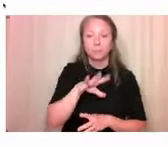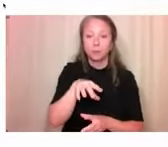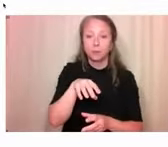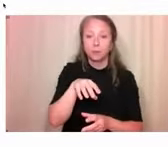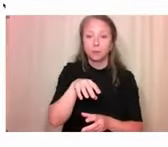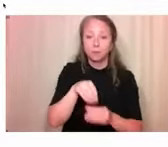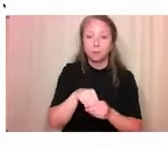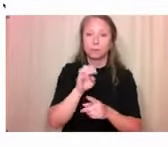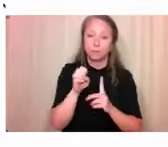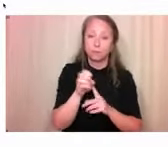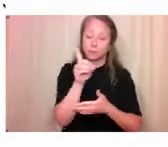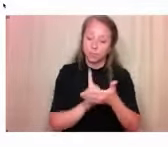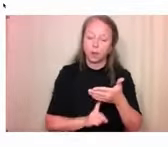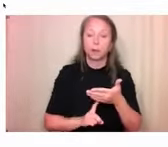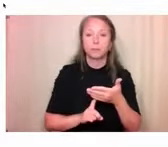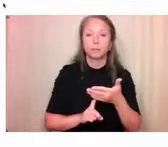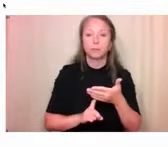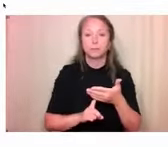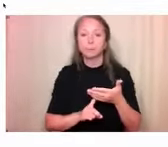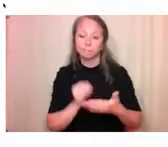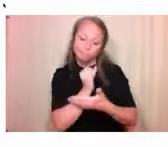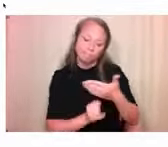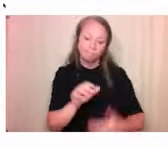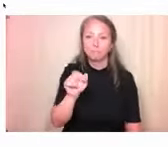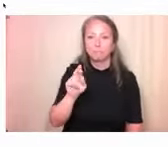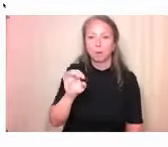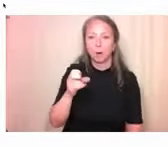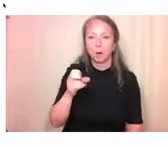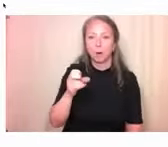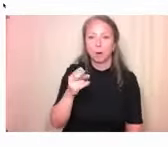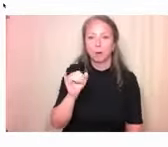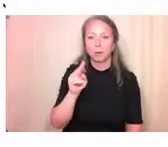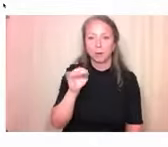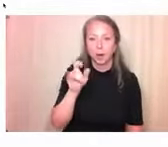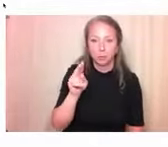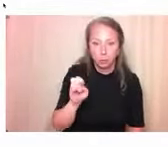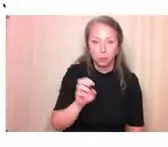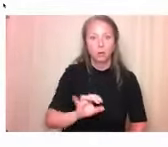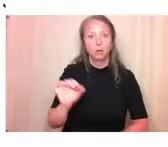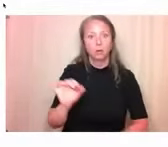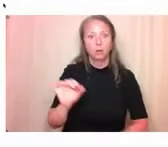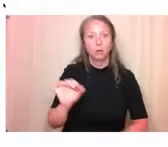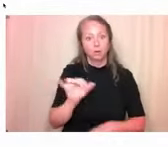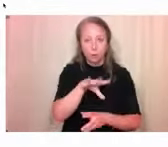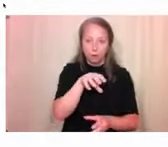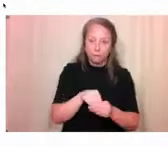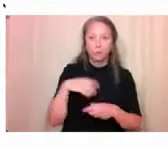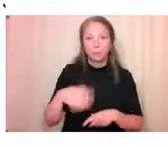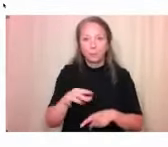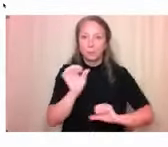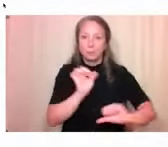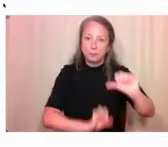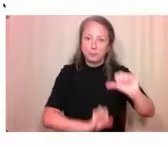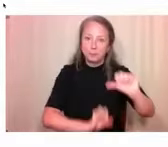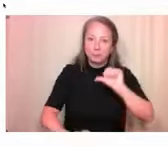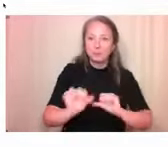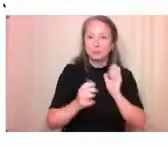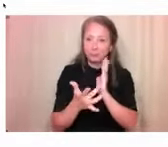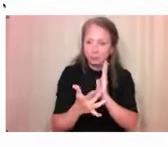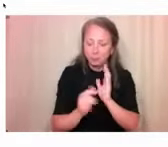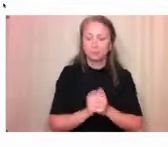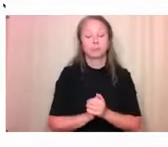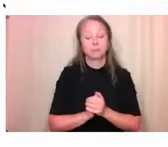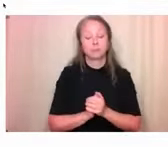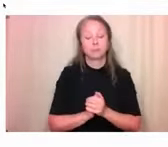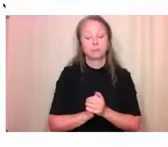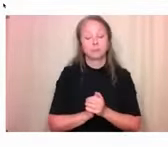of Science in Honors in Biology. So her interests include transit-oriented development, urban design, and healthy communities. So